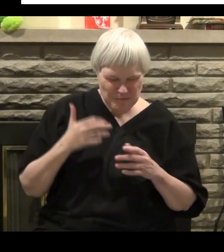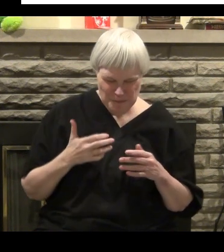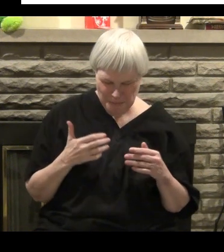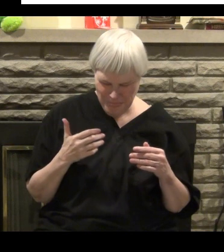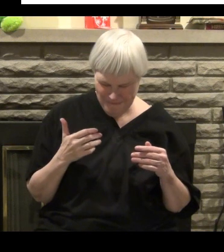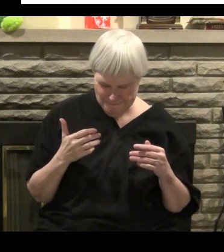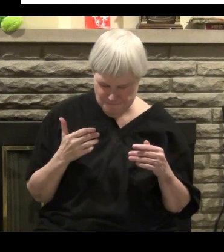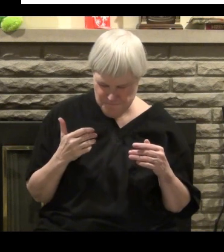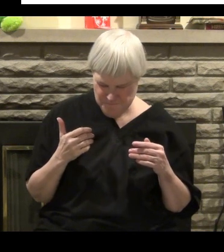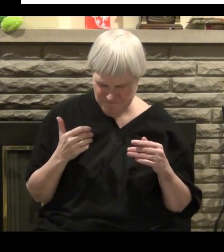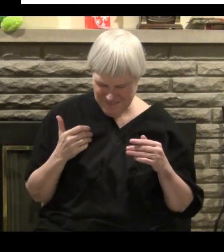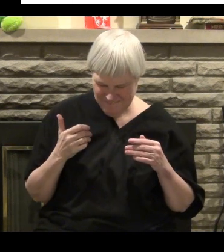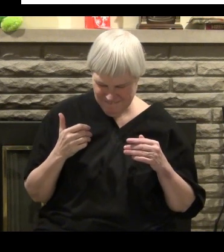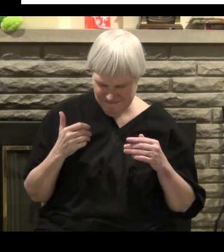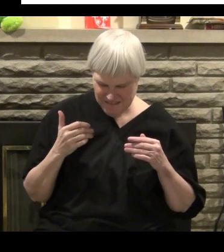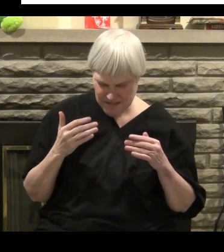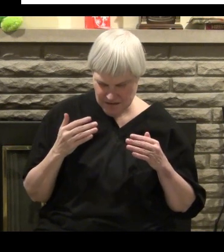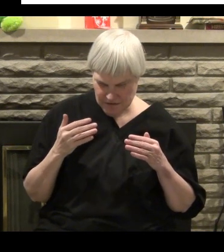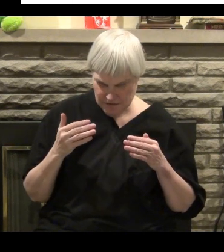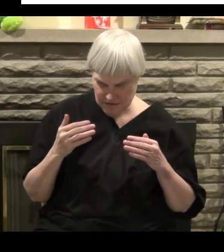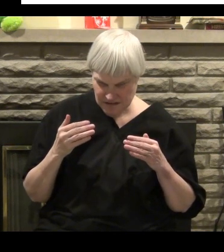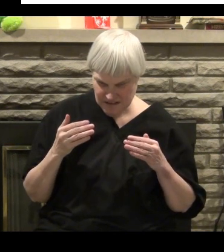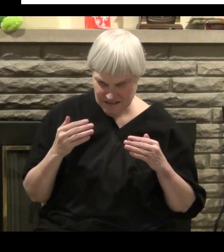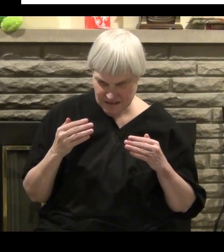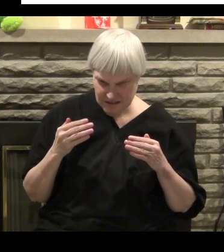It takes away some of that blame from Satan.